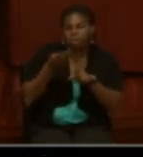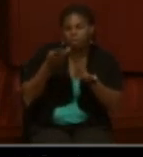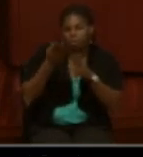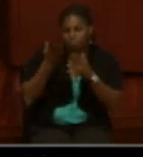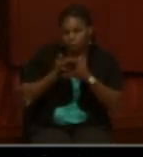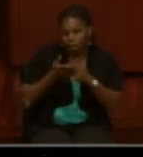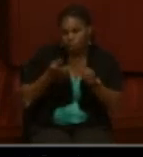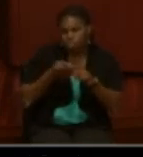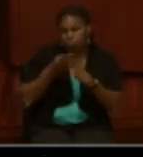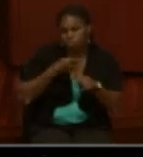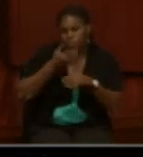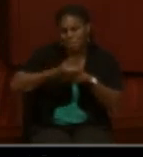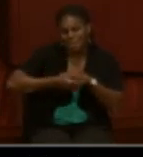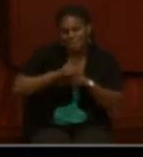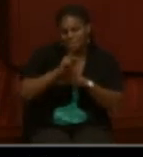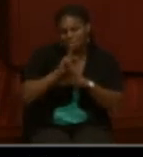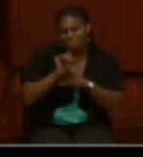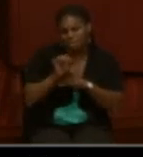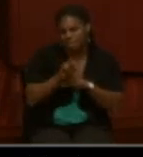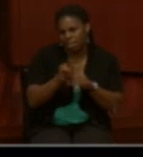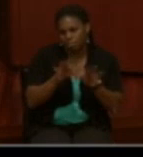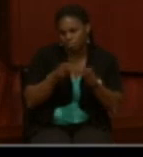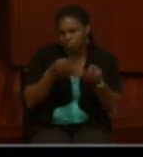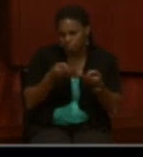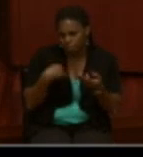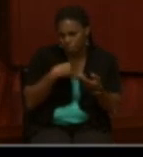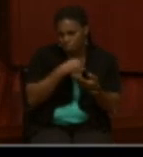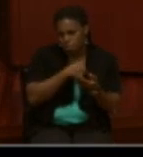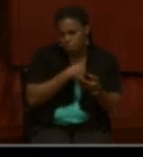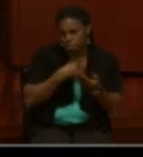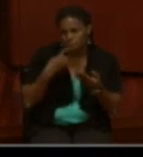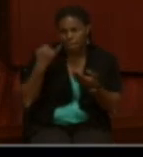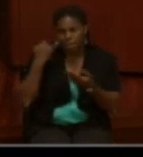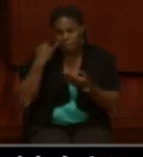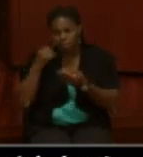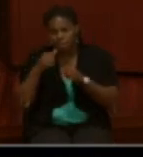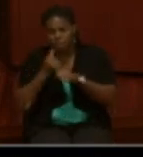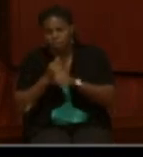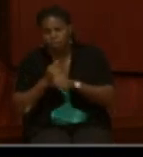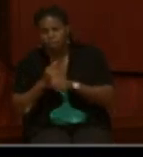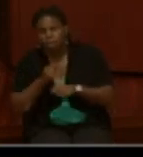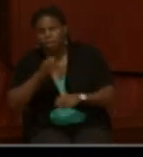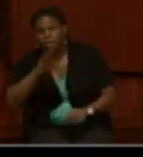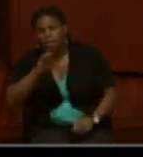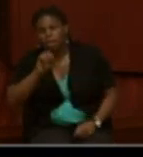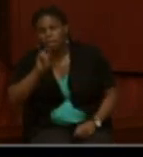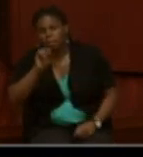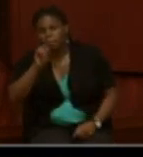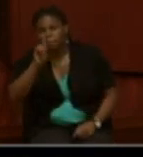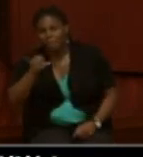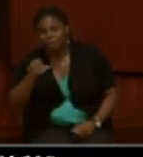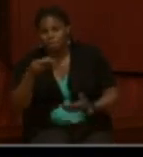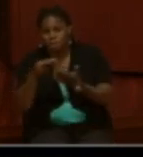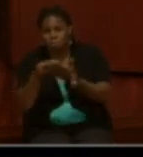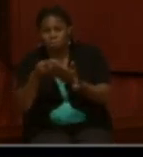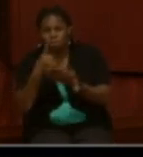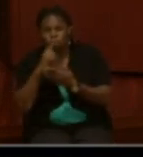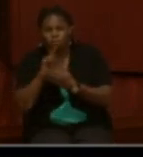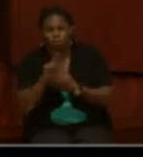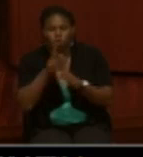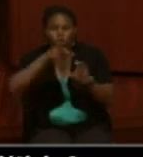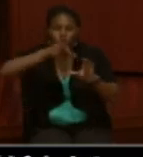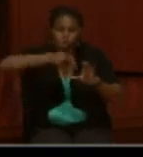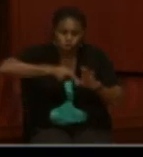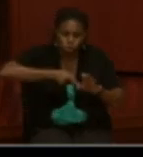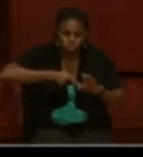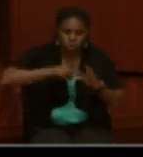And usually it is related to bounty if they were getting bounty money for joining the Union Army